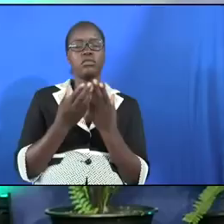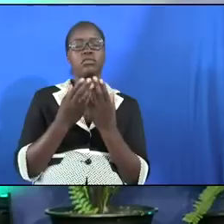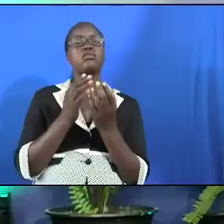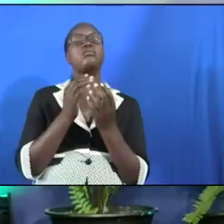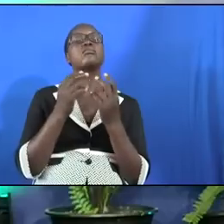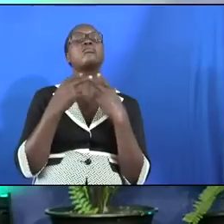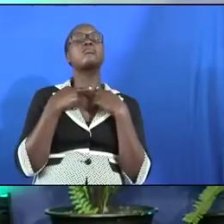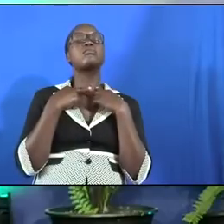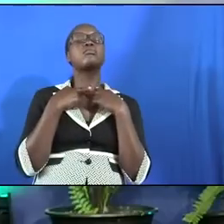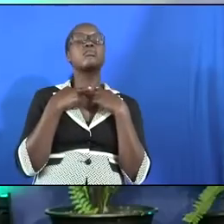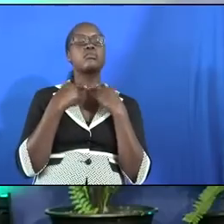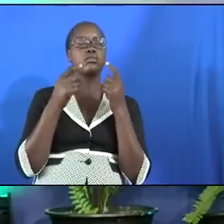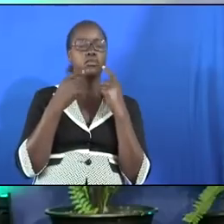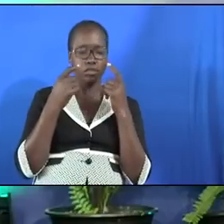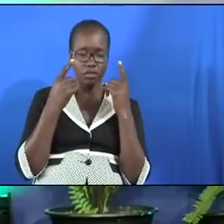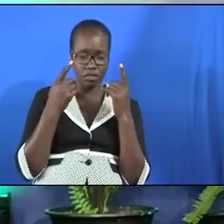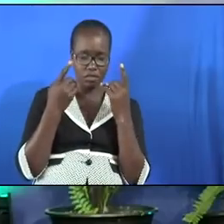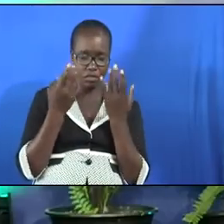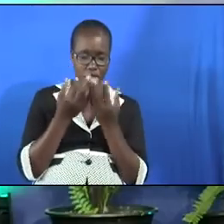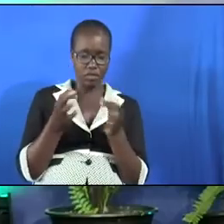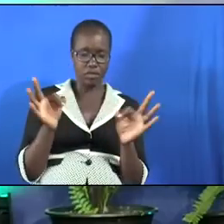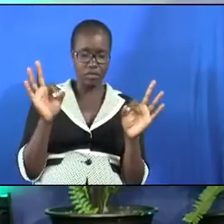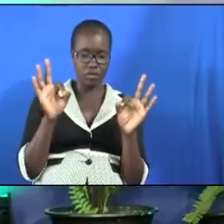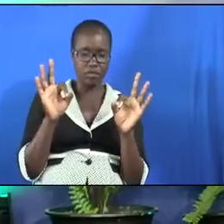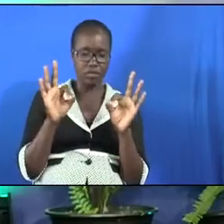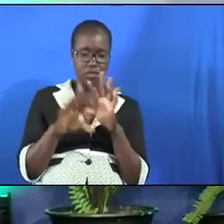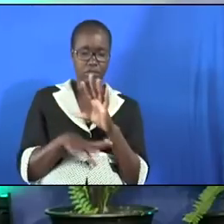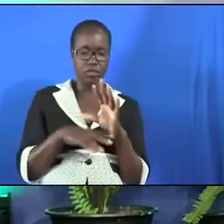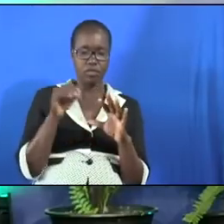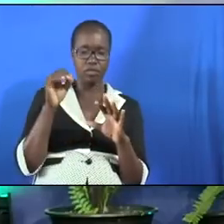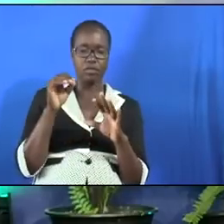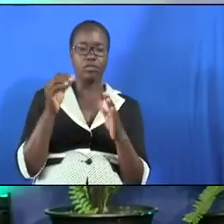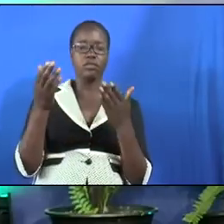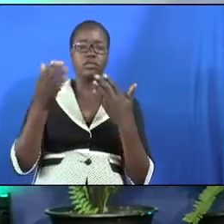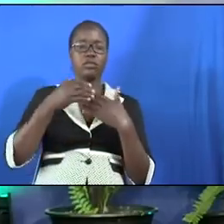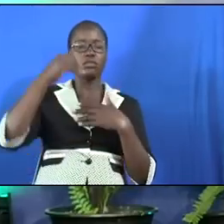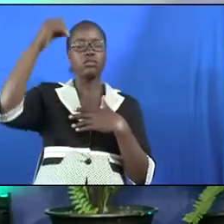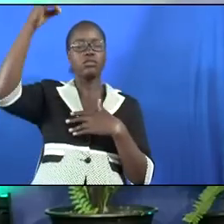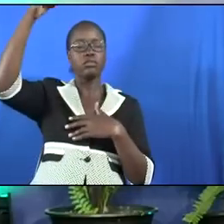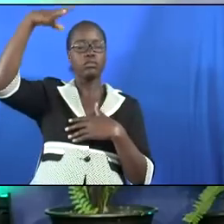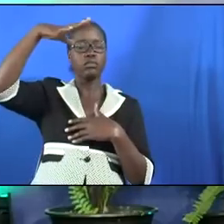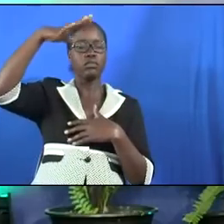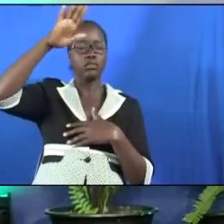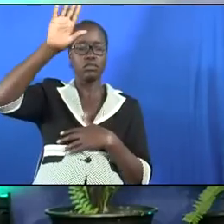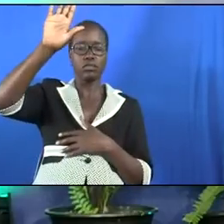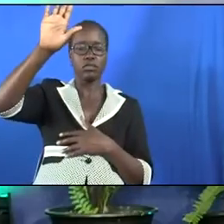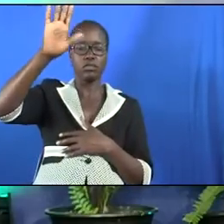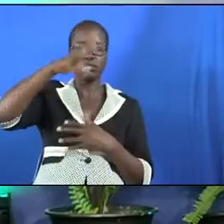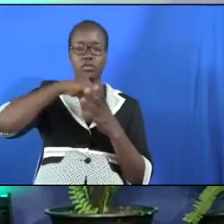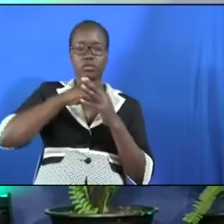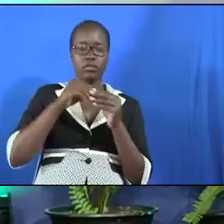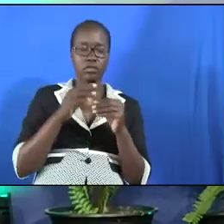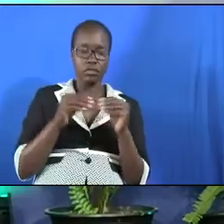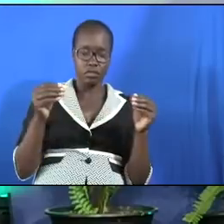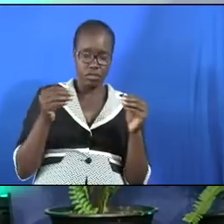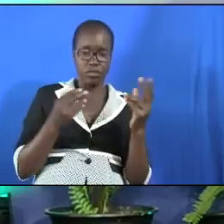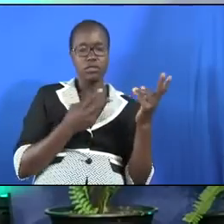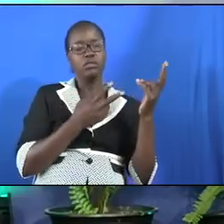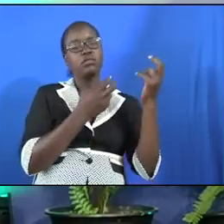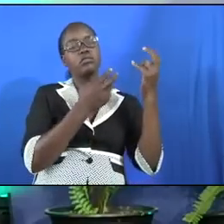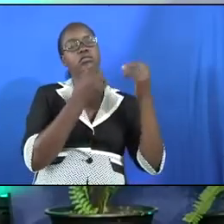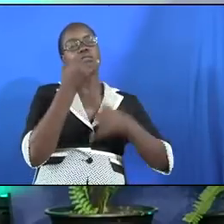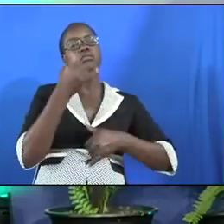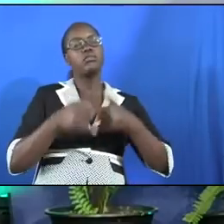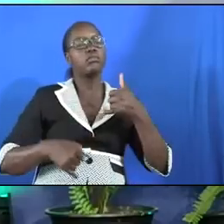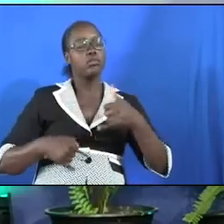sin will find freedom and be brought into your marvelous light and the comfort and the hope and